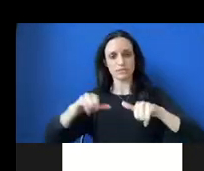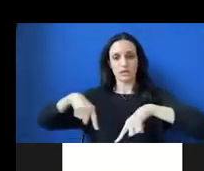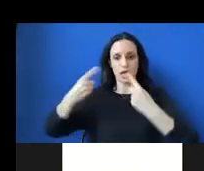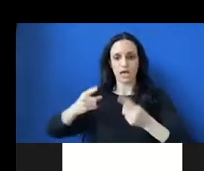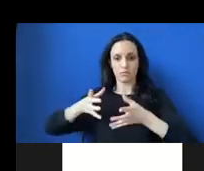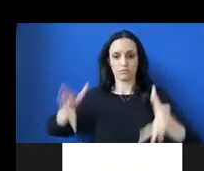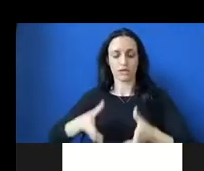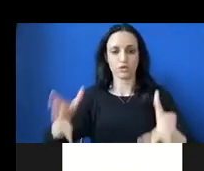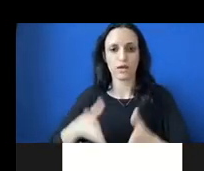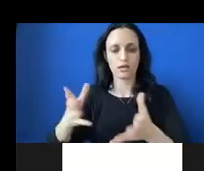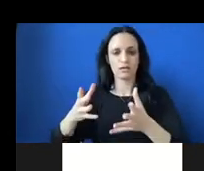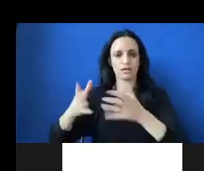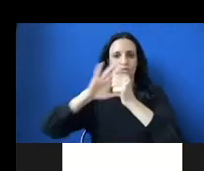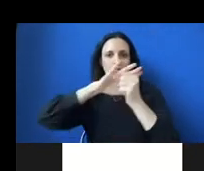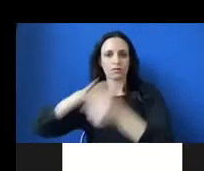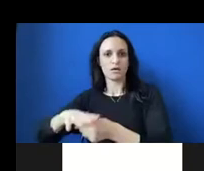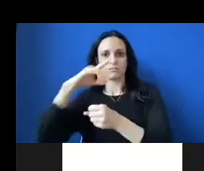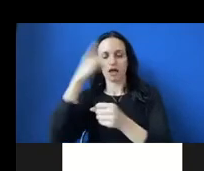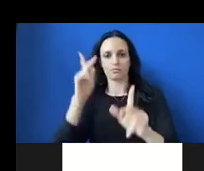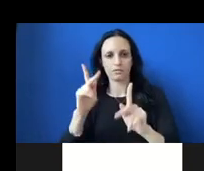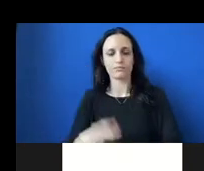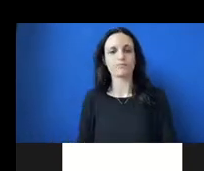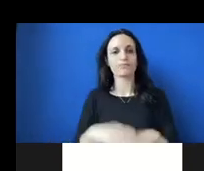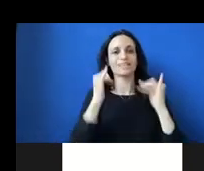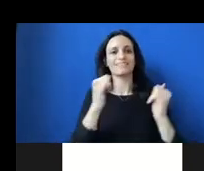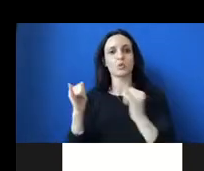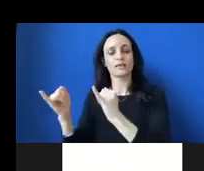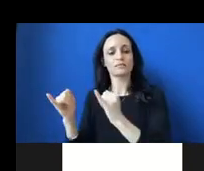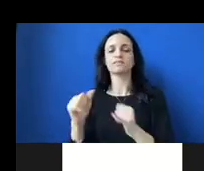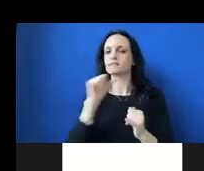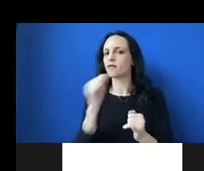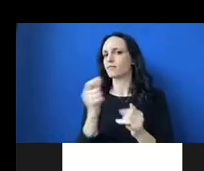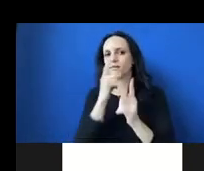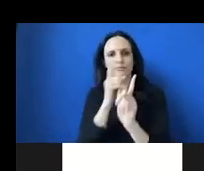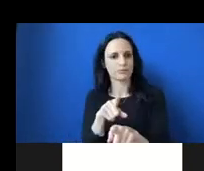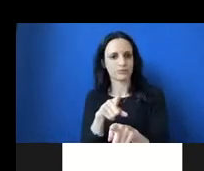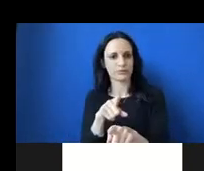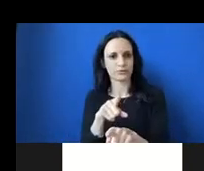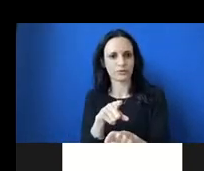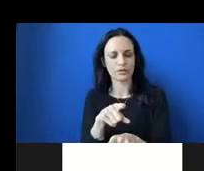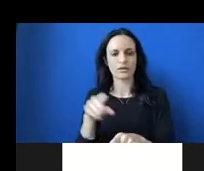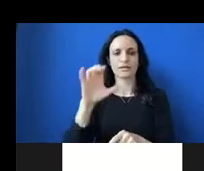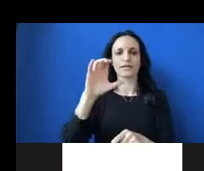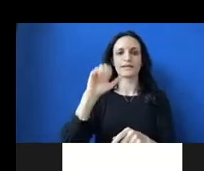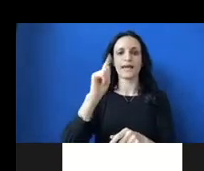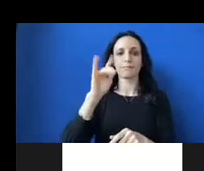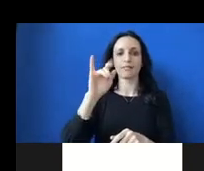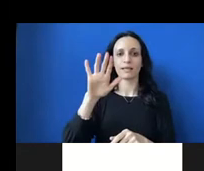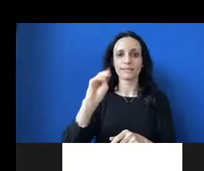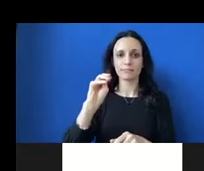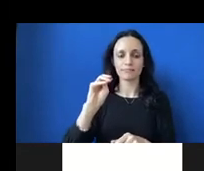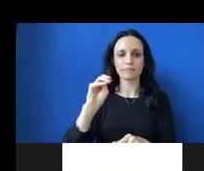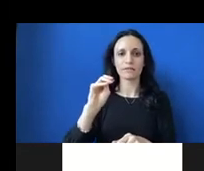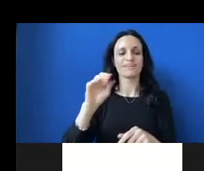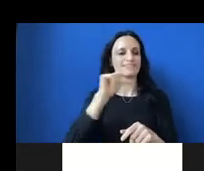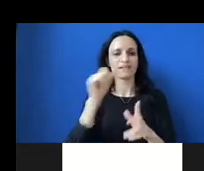of black people. Individualism is not the answer. The natural mechanisms of capitalism of capitalism are not the answer.